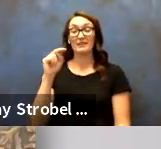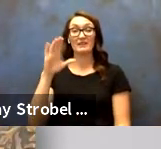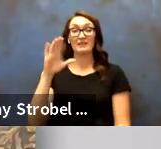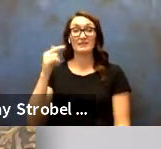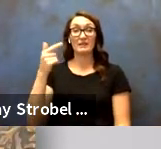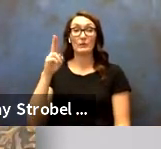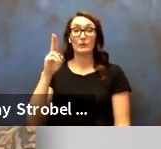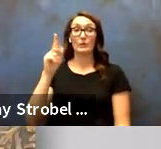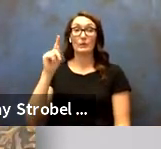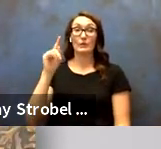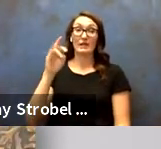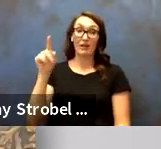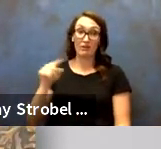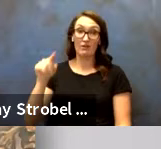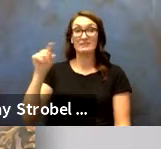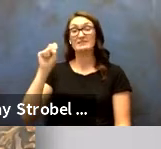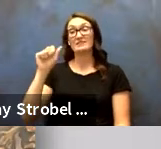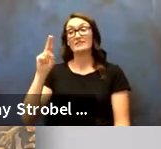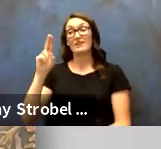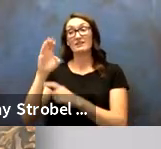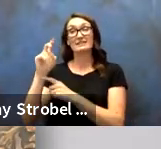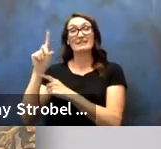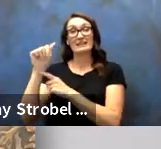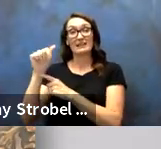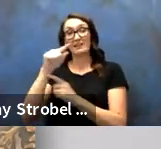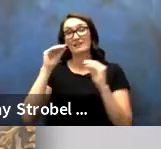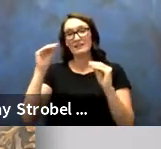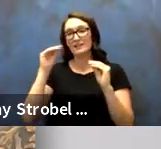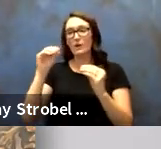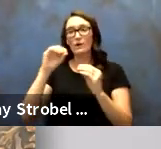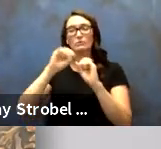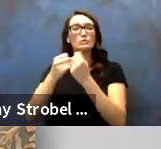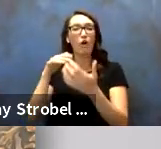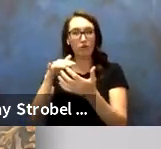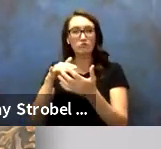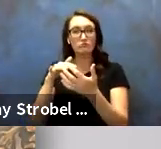Nancy Gutierrez Saucedo, Sociology Instructor, 15 years.